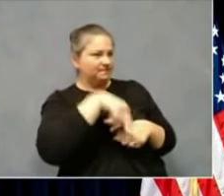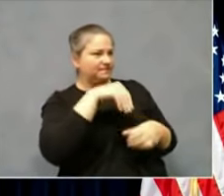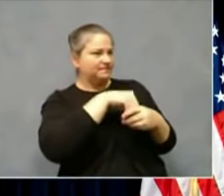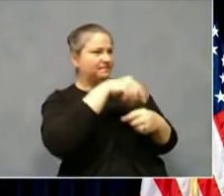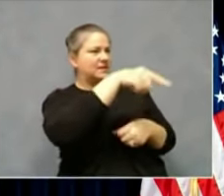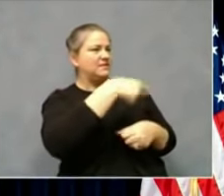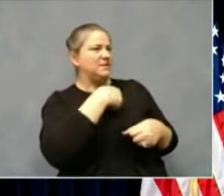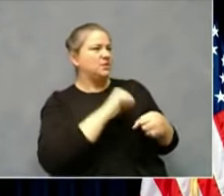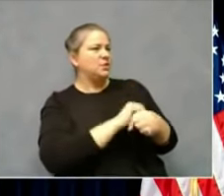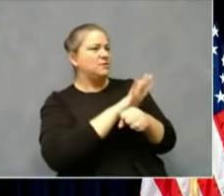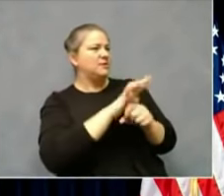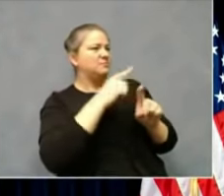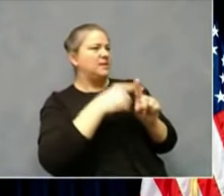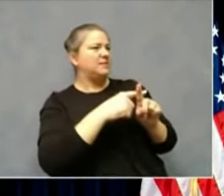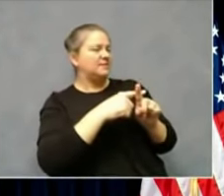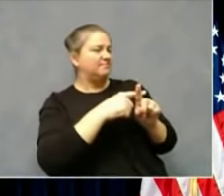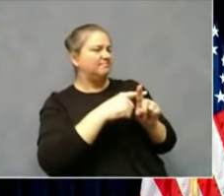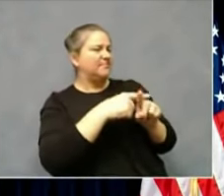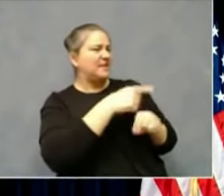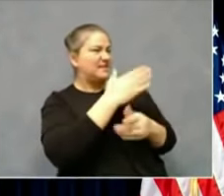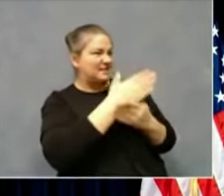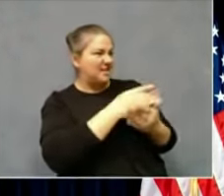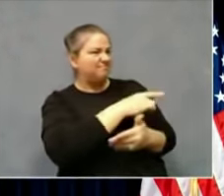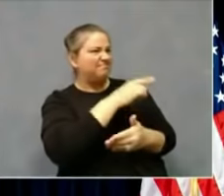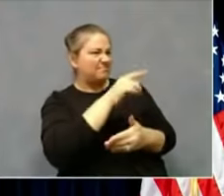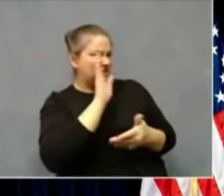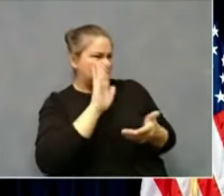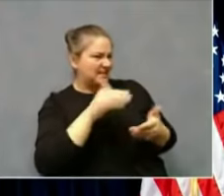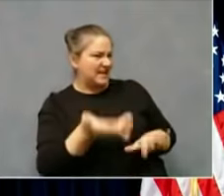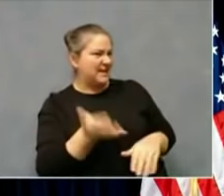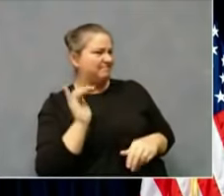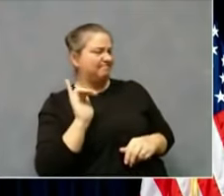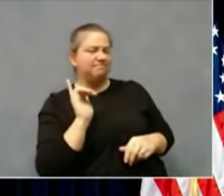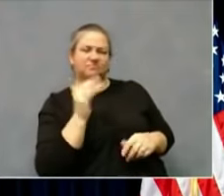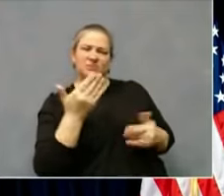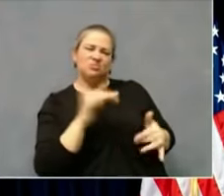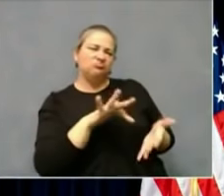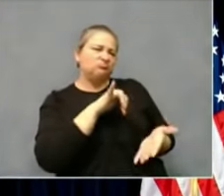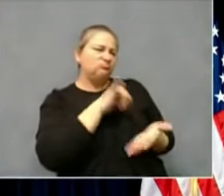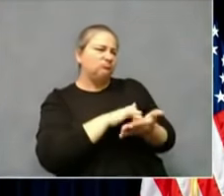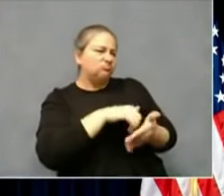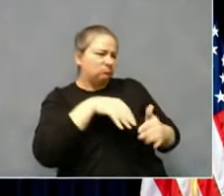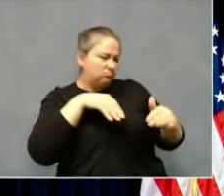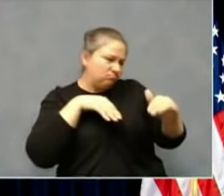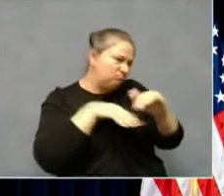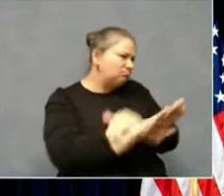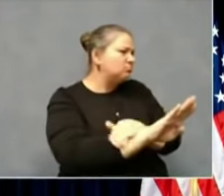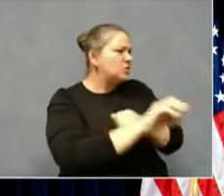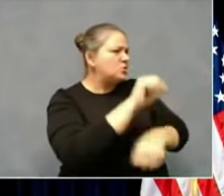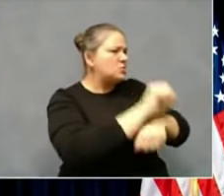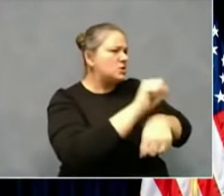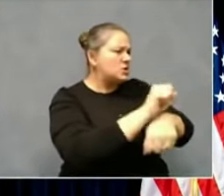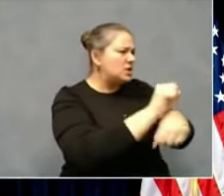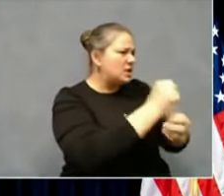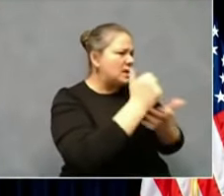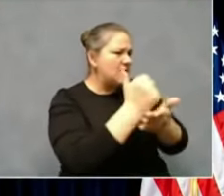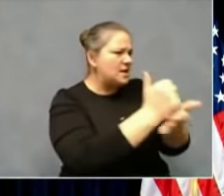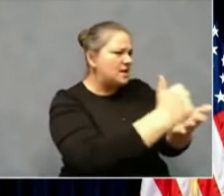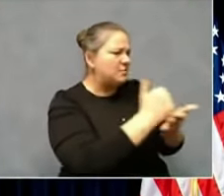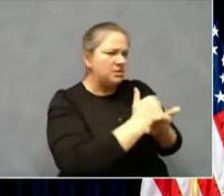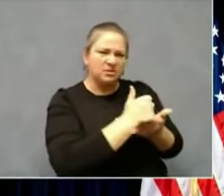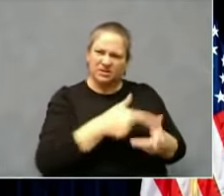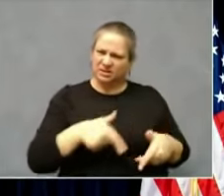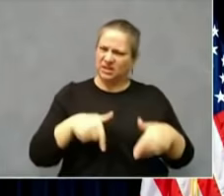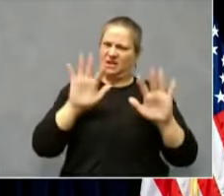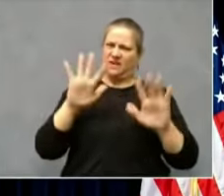About our sacrifice. Over these coming months until we get to a vaccine, are we willing to step up